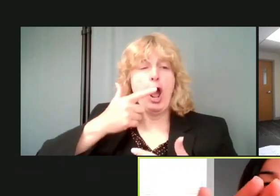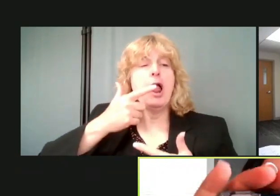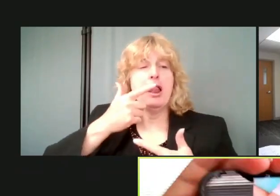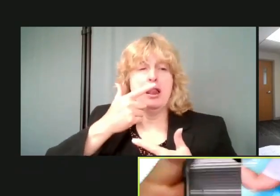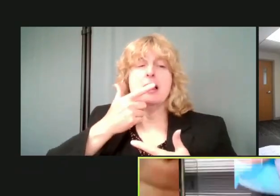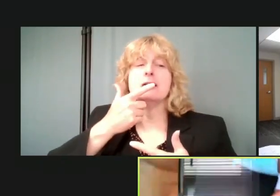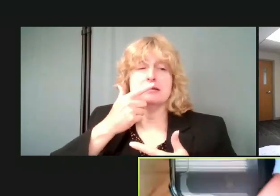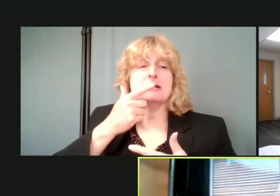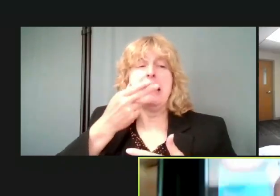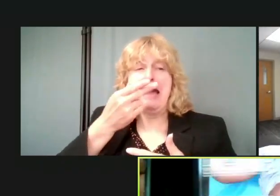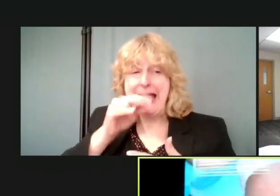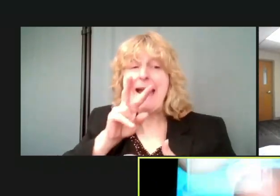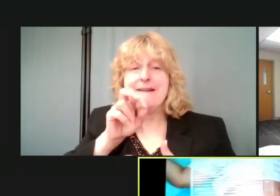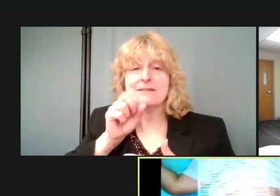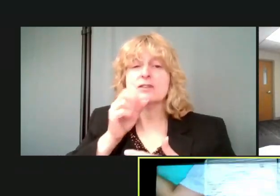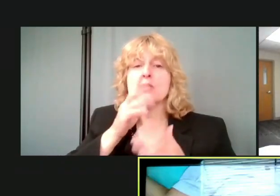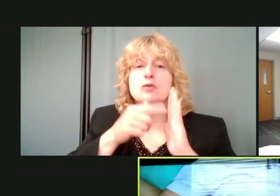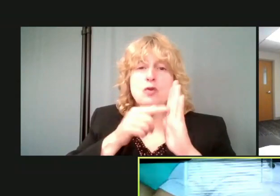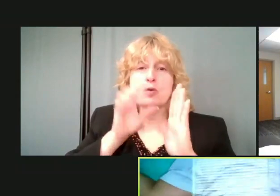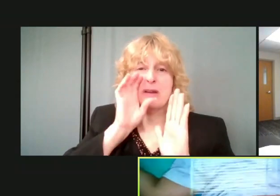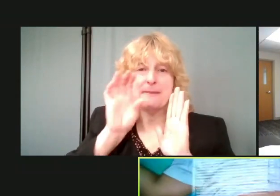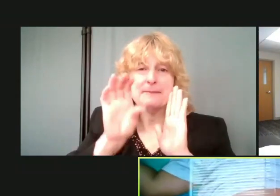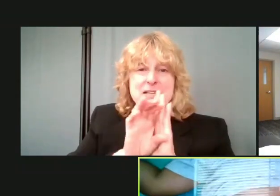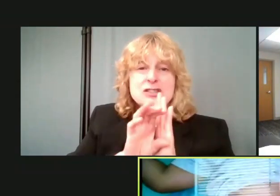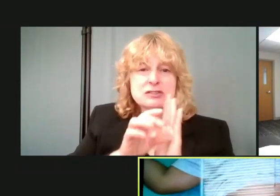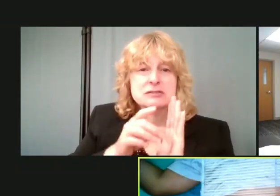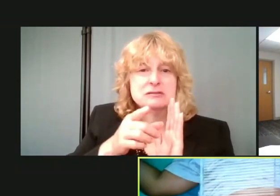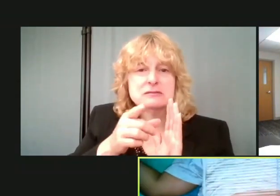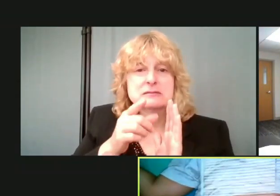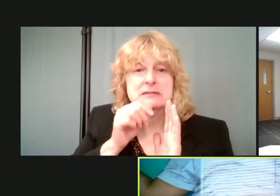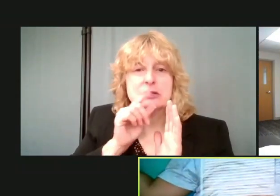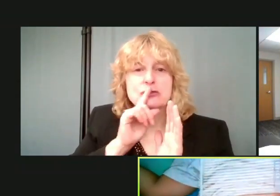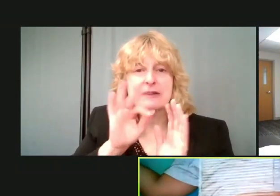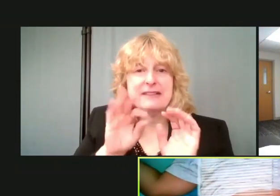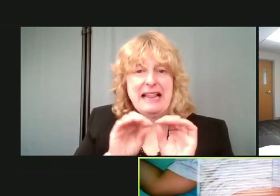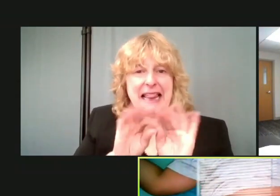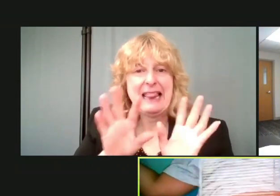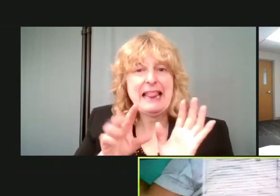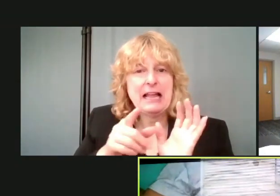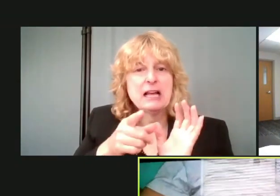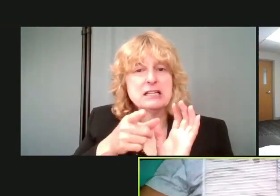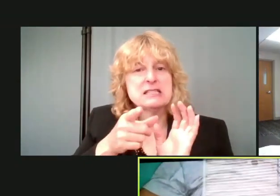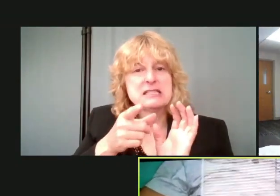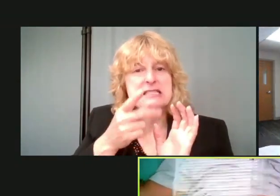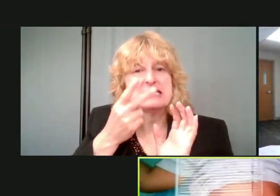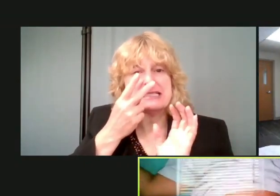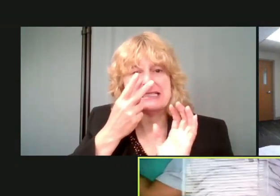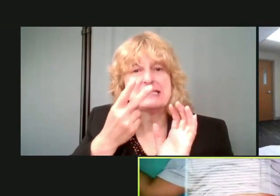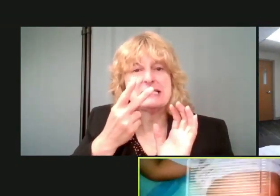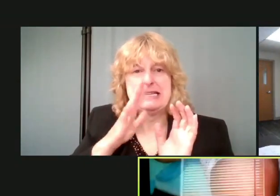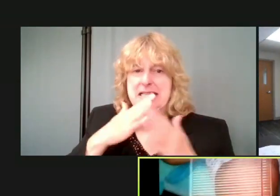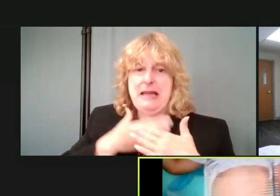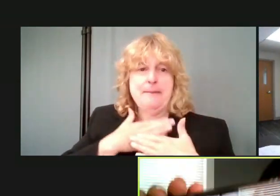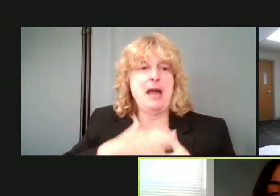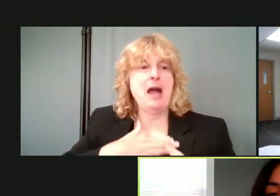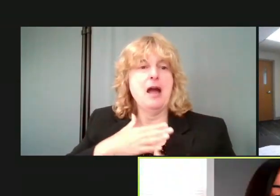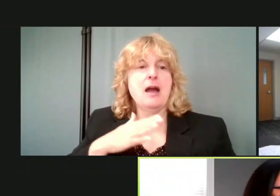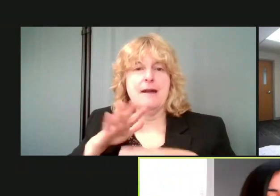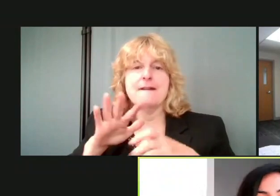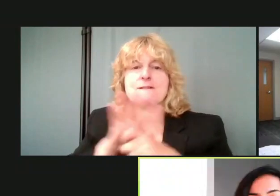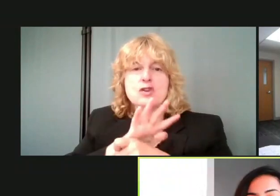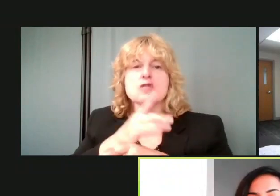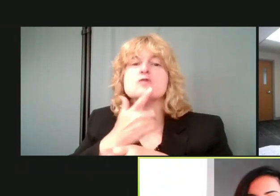sure how clear it'll be. Um, but he, his little body was just covered in red inflamed